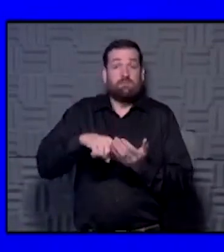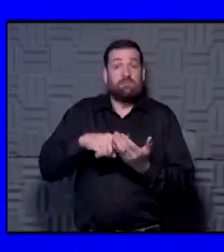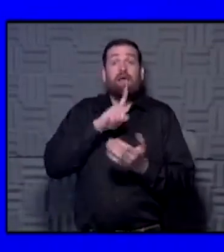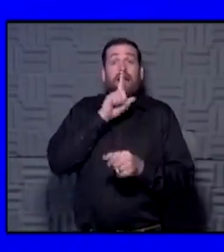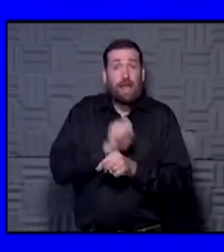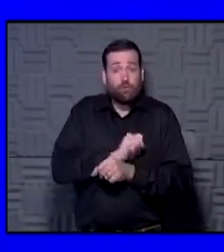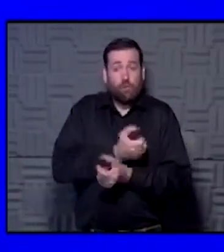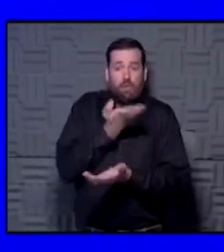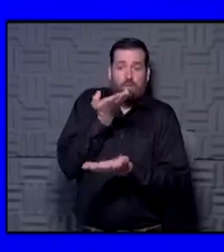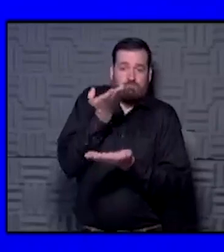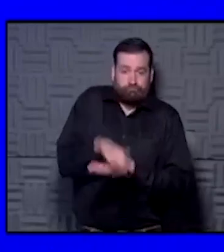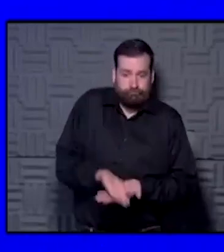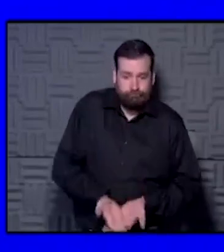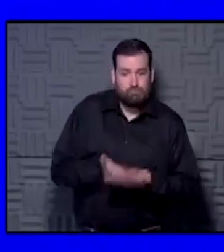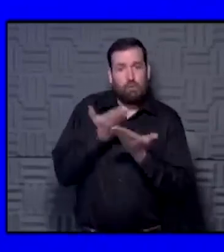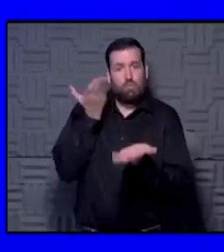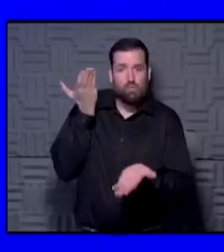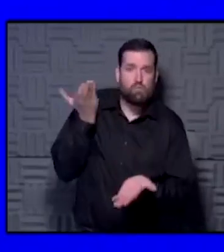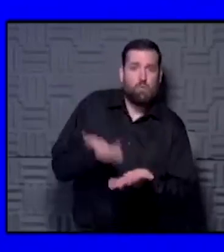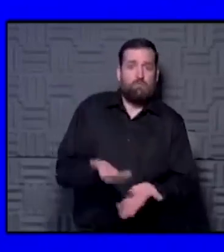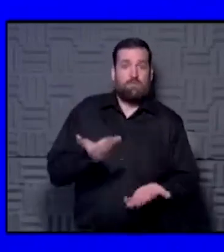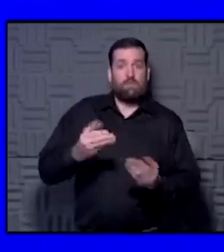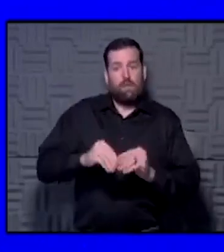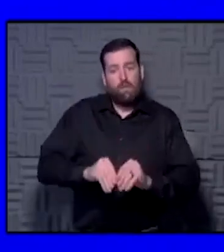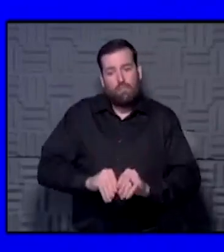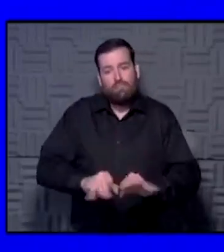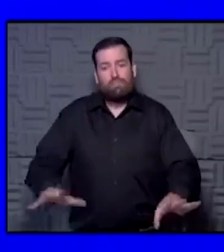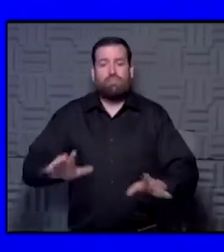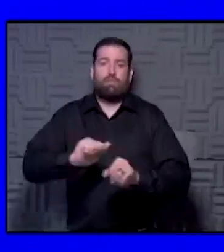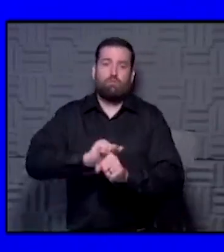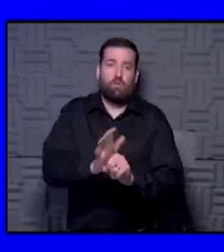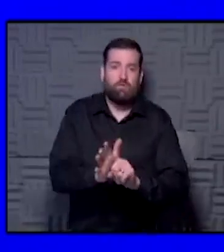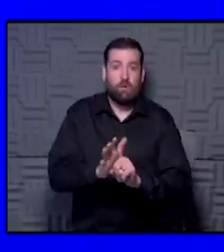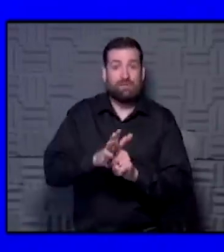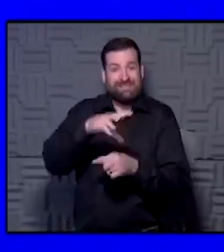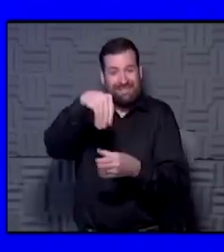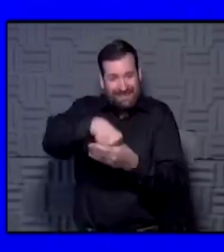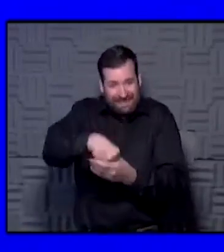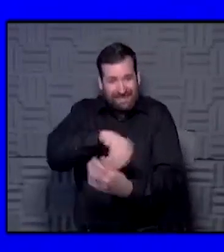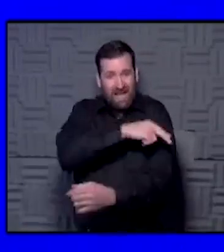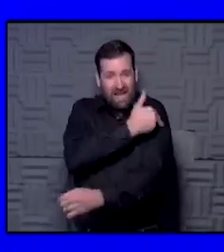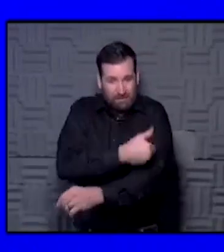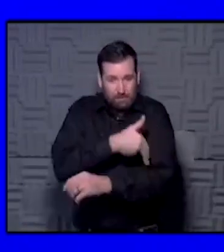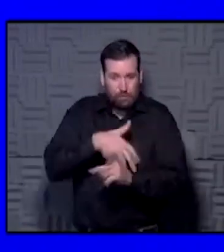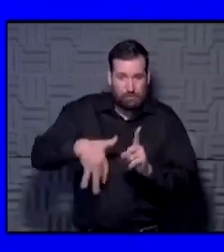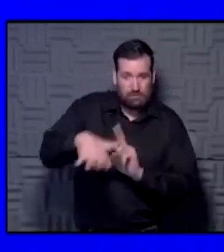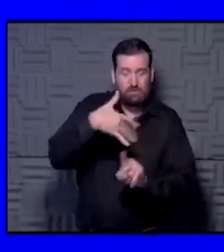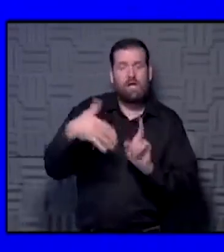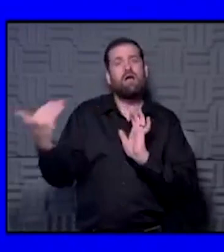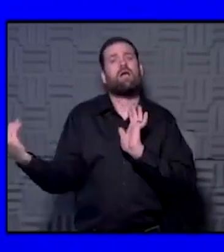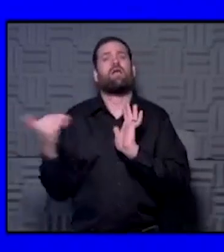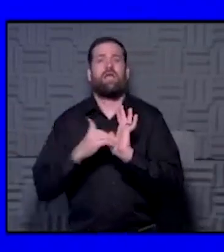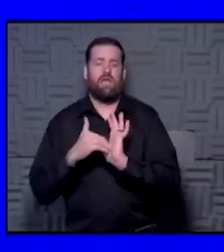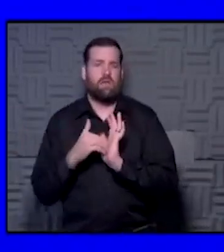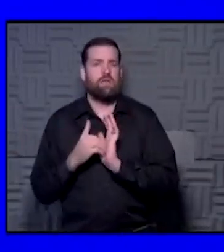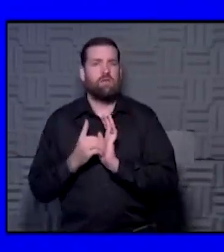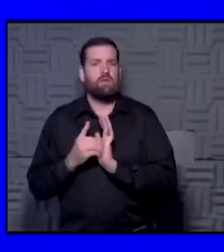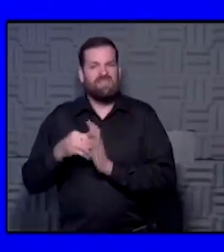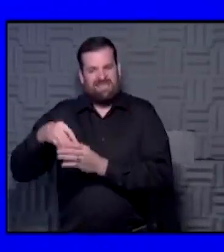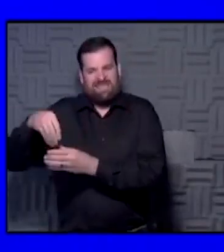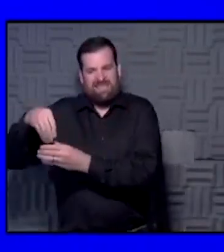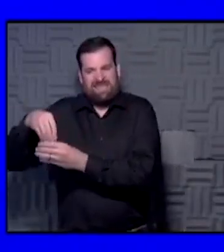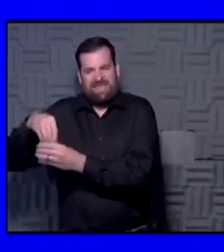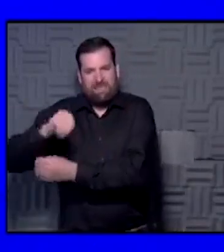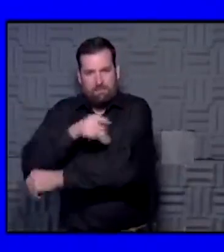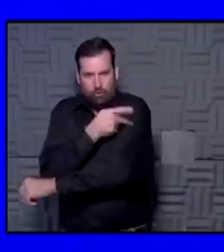data to support that the spread of COVID-19 in the health care setting. Again, most of these studies were done in the inpatient